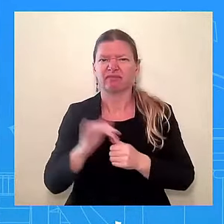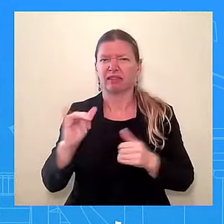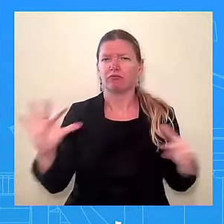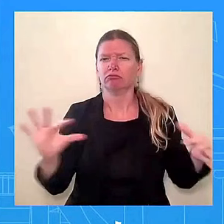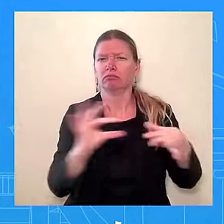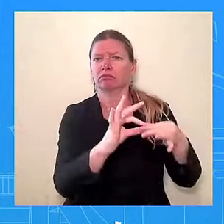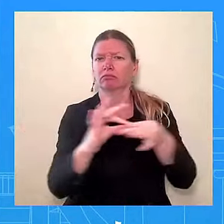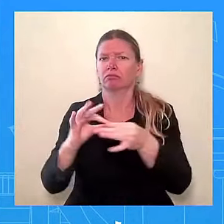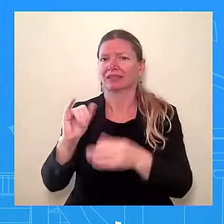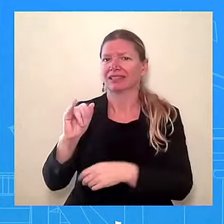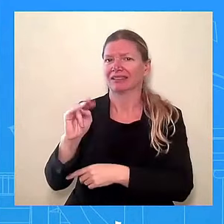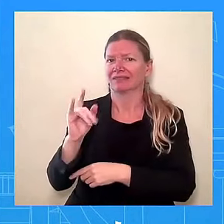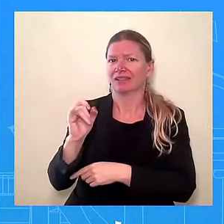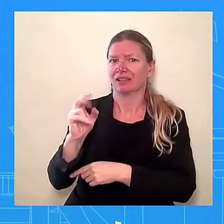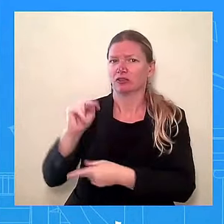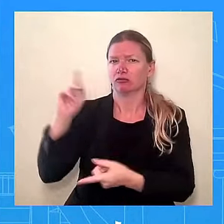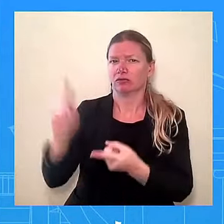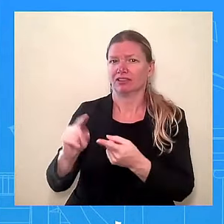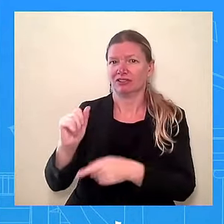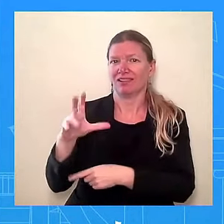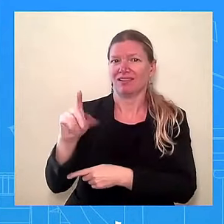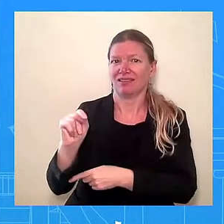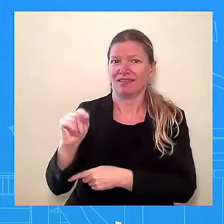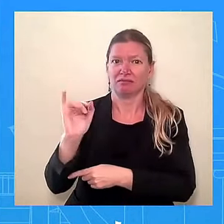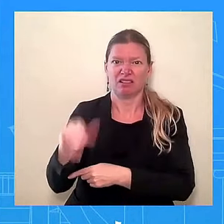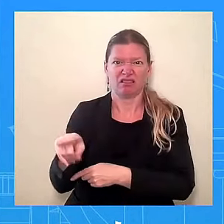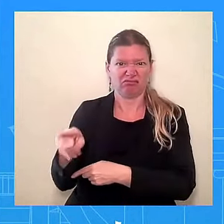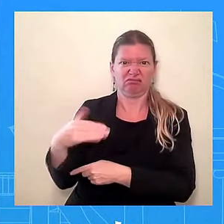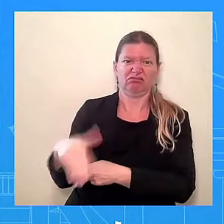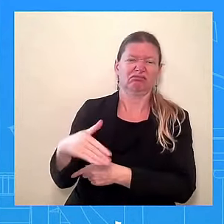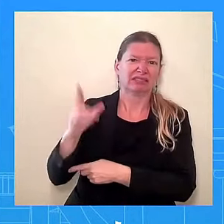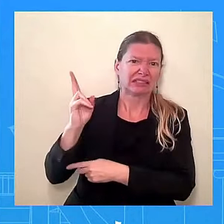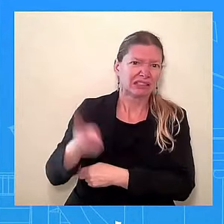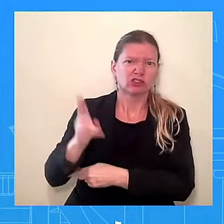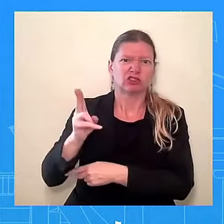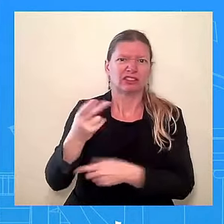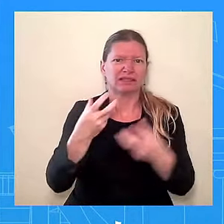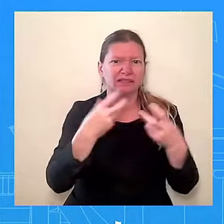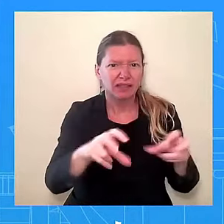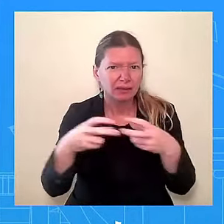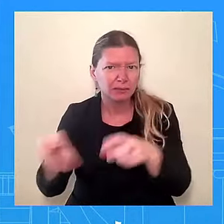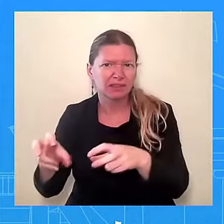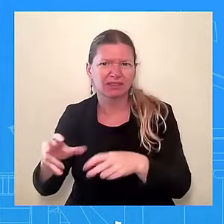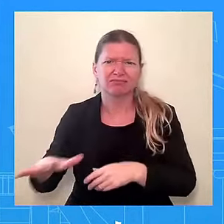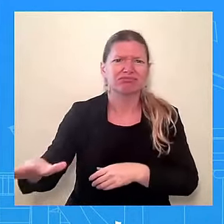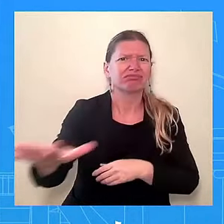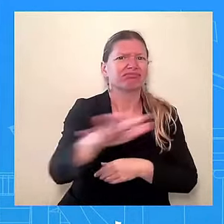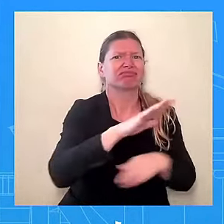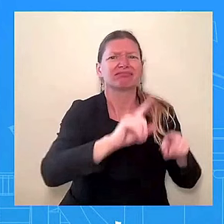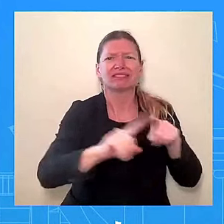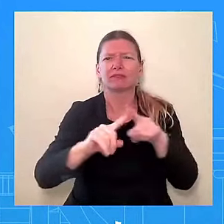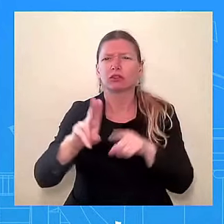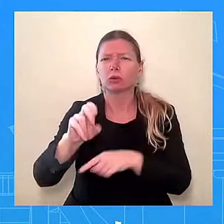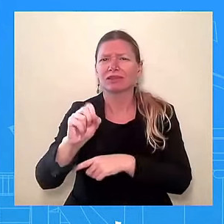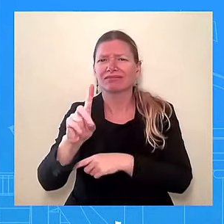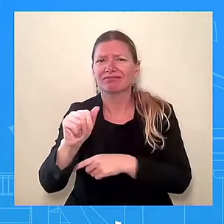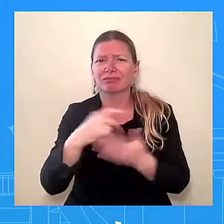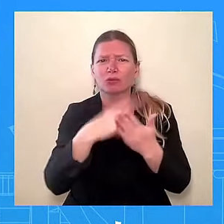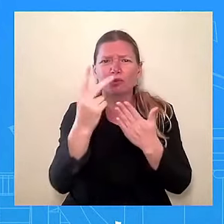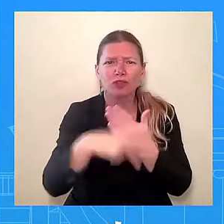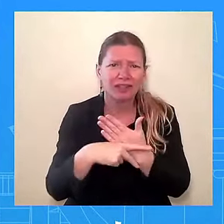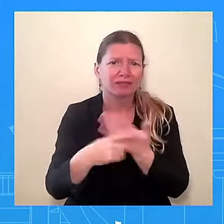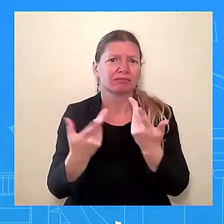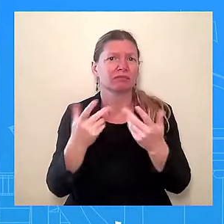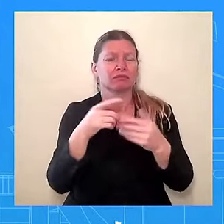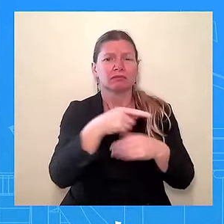farmers farming, to invest in climate-smart agriculture, and we've worked hard in ways that reach historically underserved and new